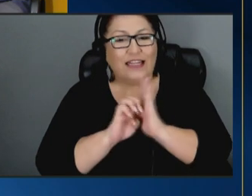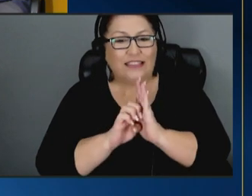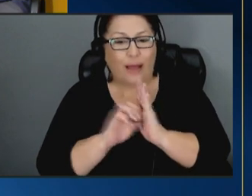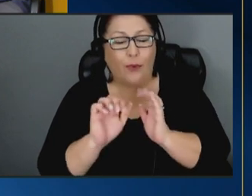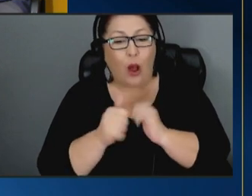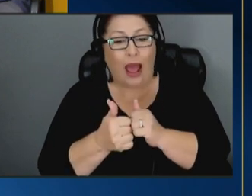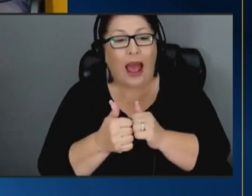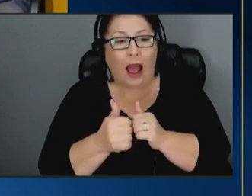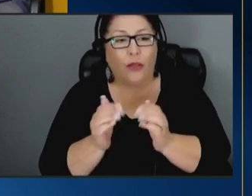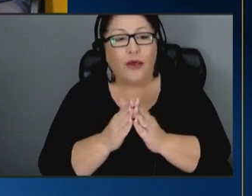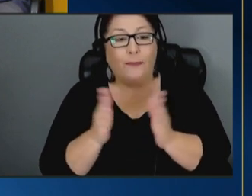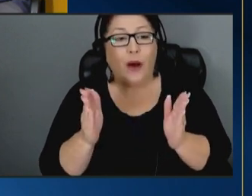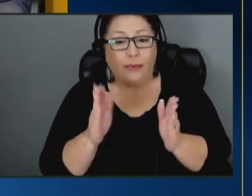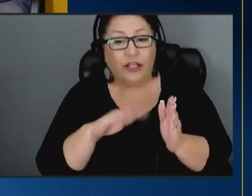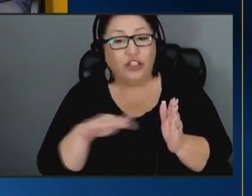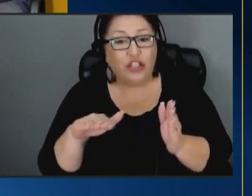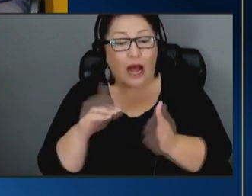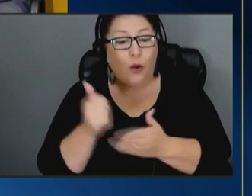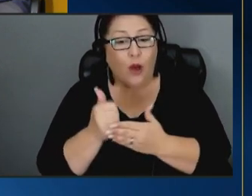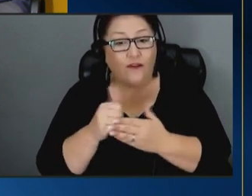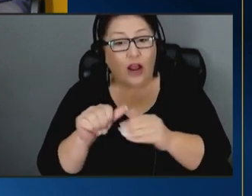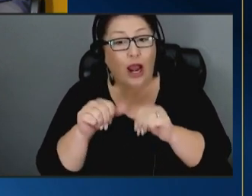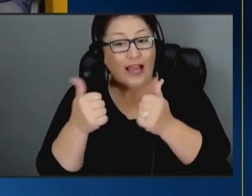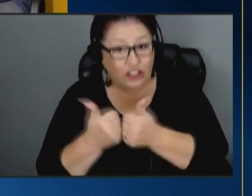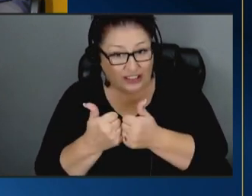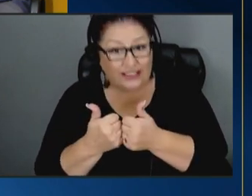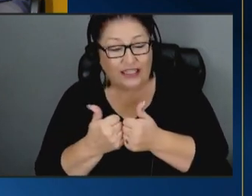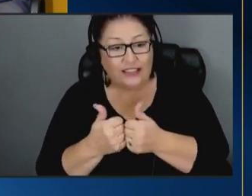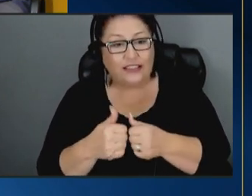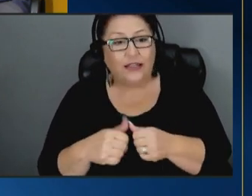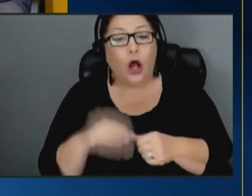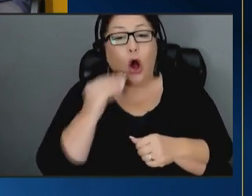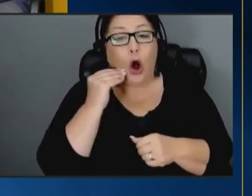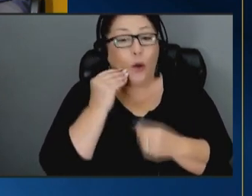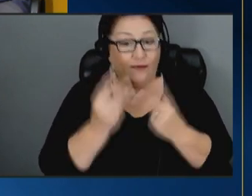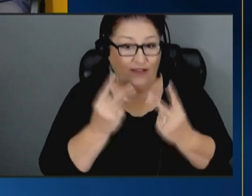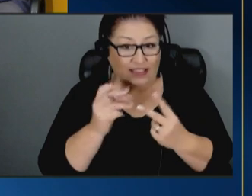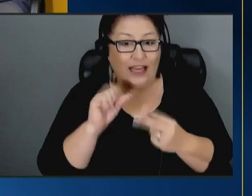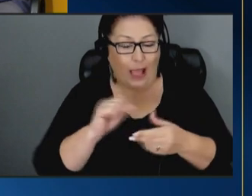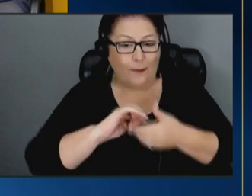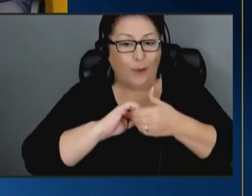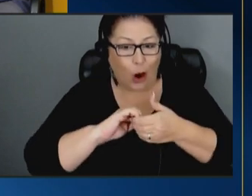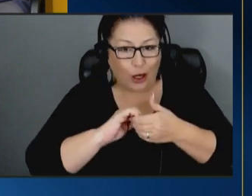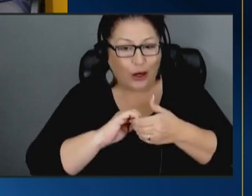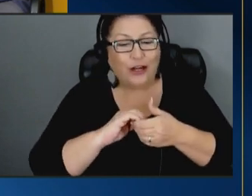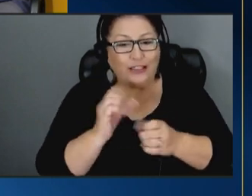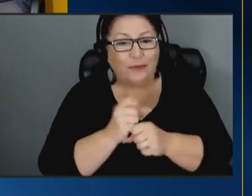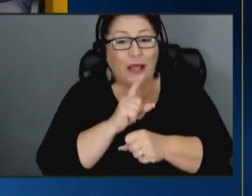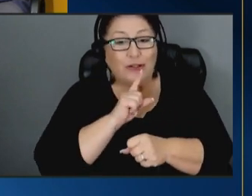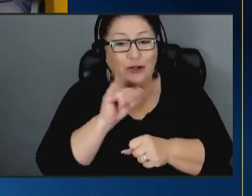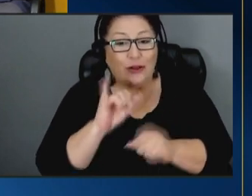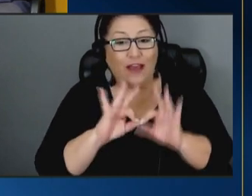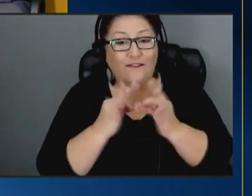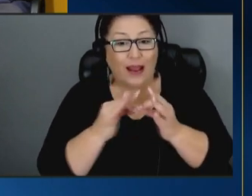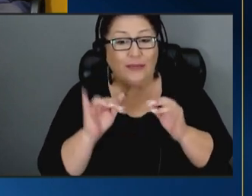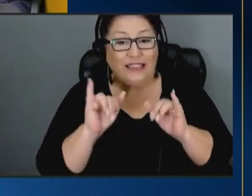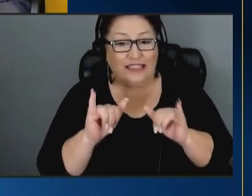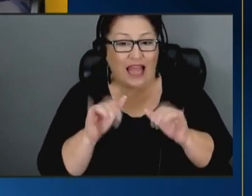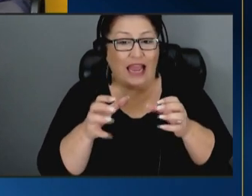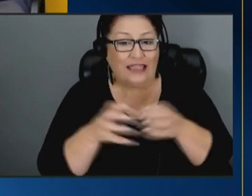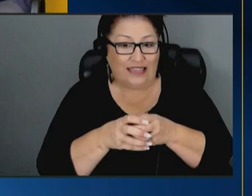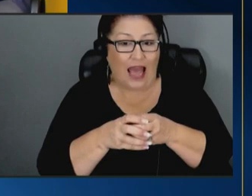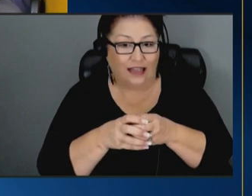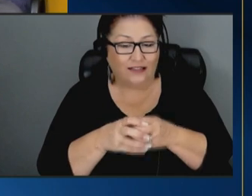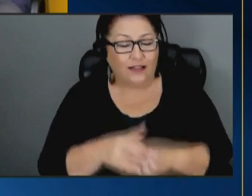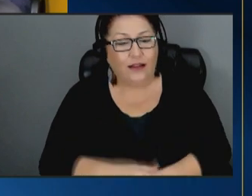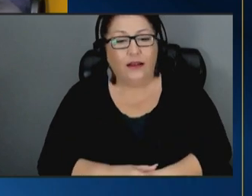child welfare agency and another agency that may oversee home visiting can partner to ensure uh families stay intact yeah i